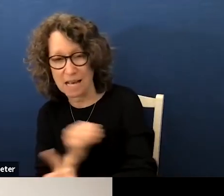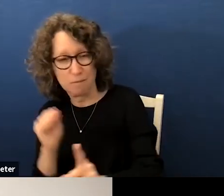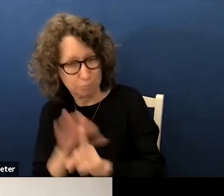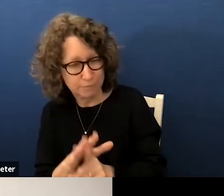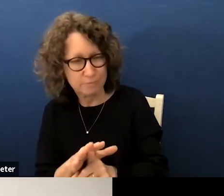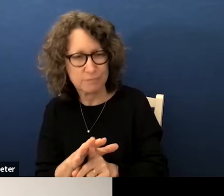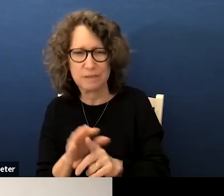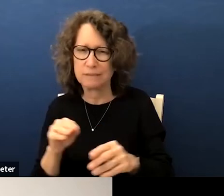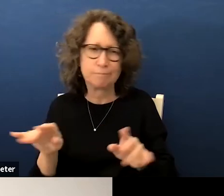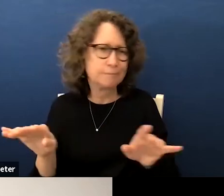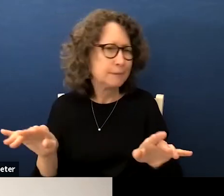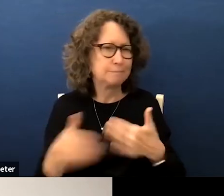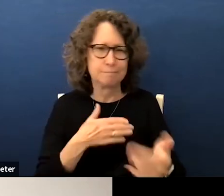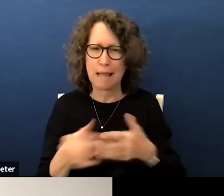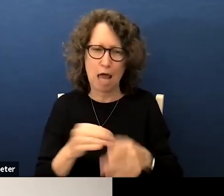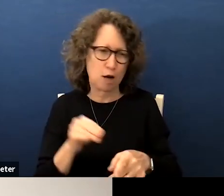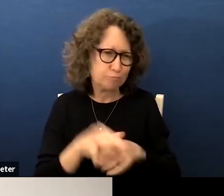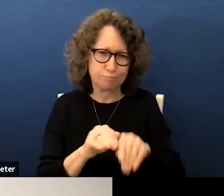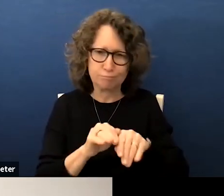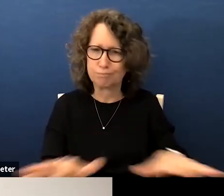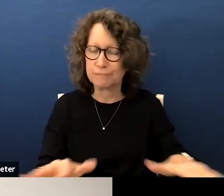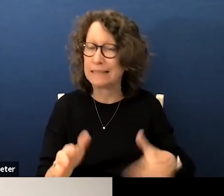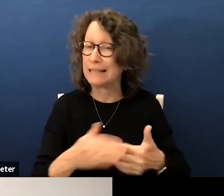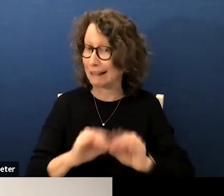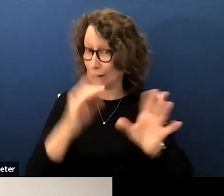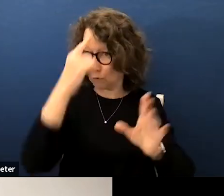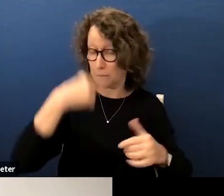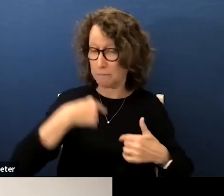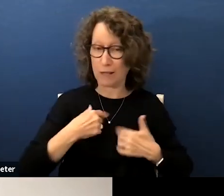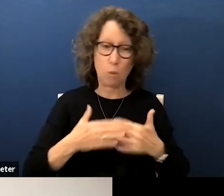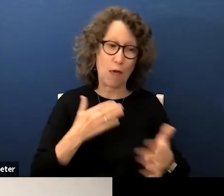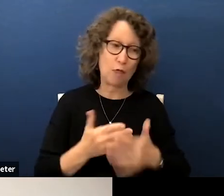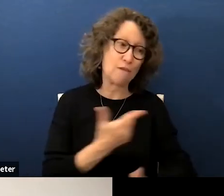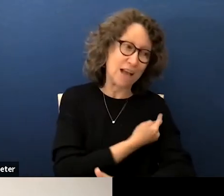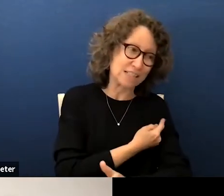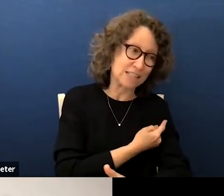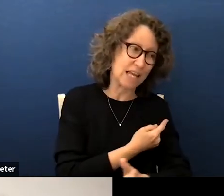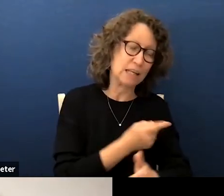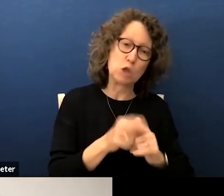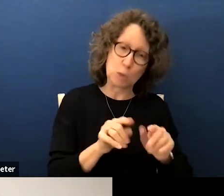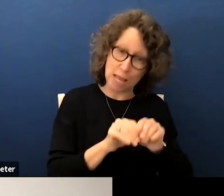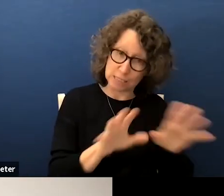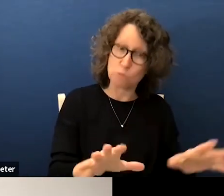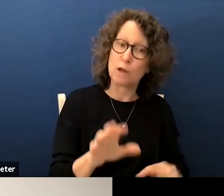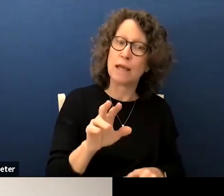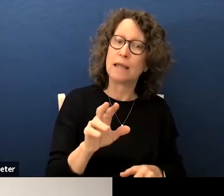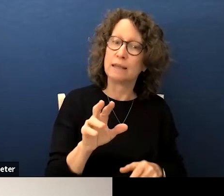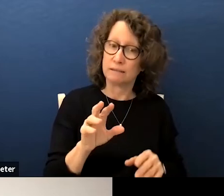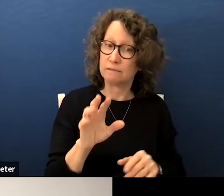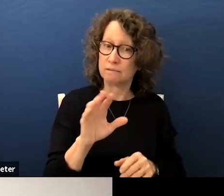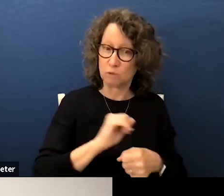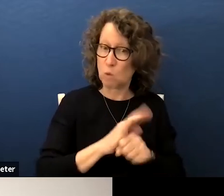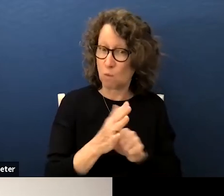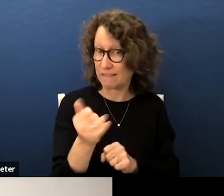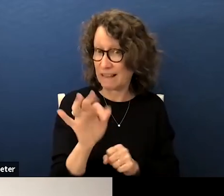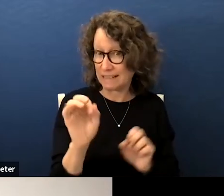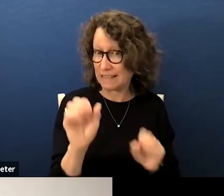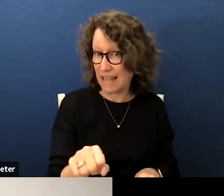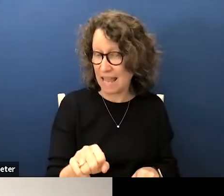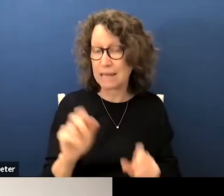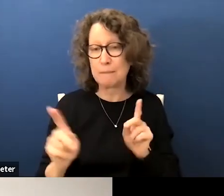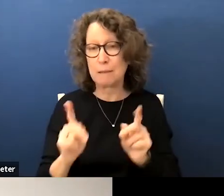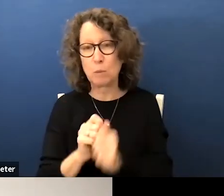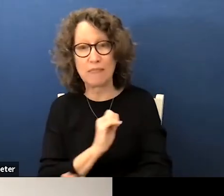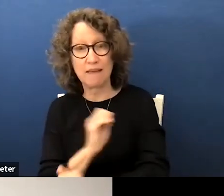it is clear to me whether or not you are vaccinated you can spread covid19 in fact vaccinated